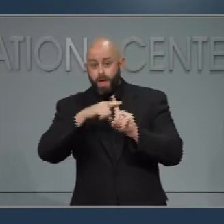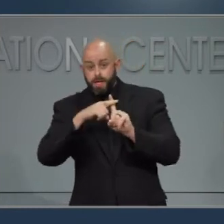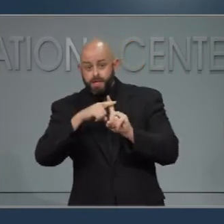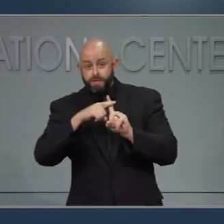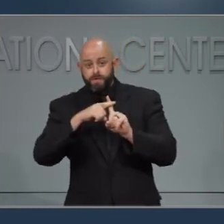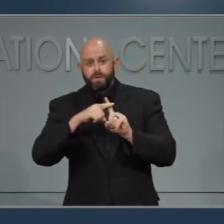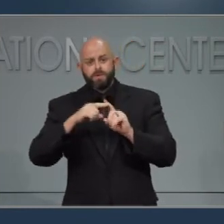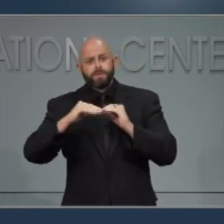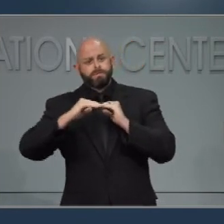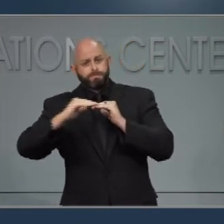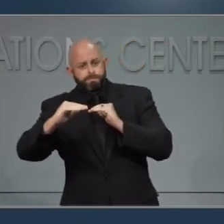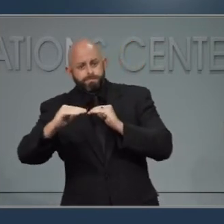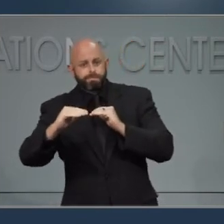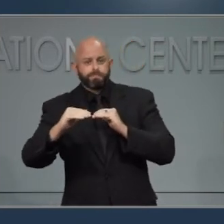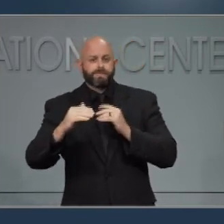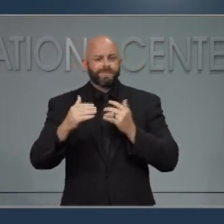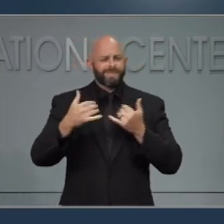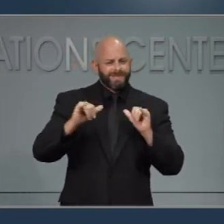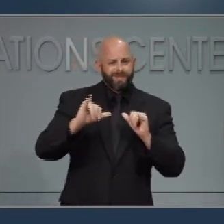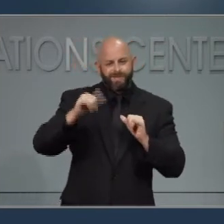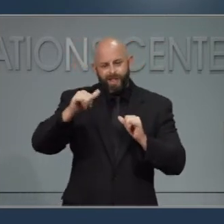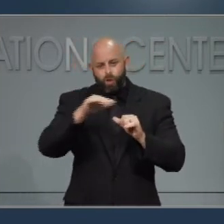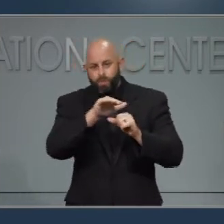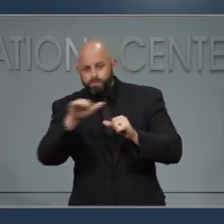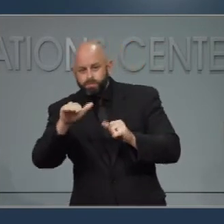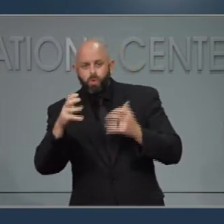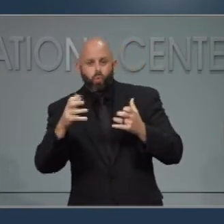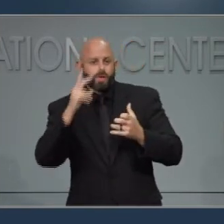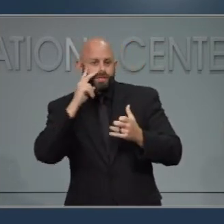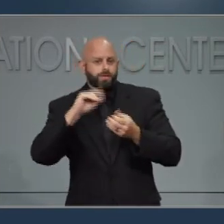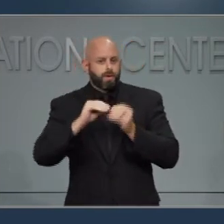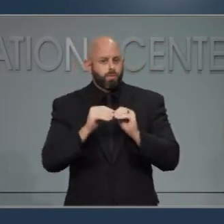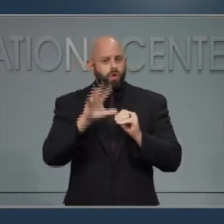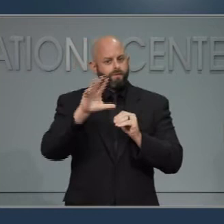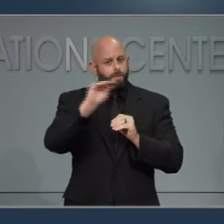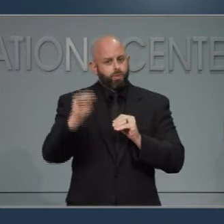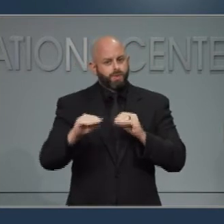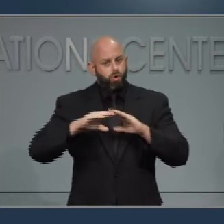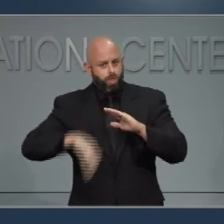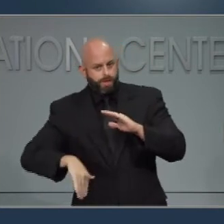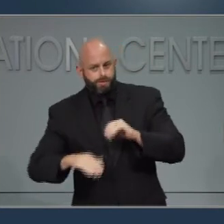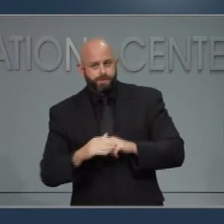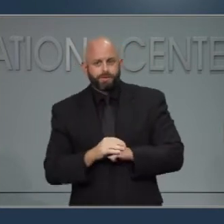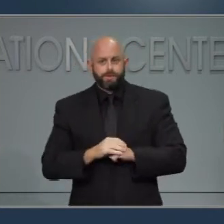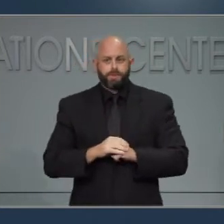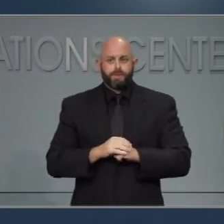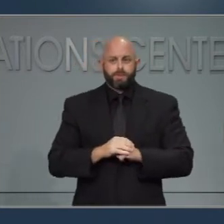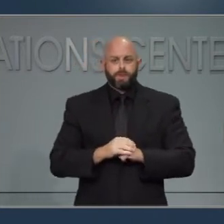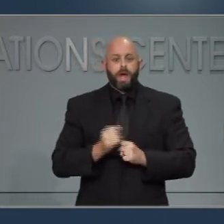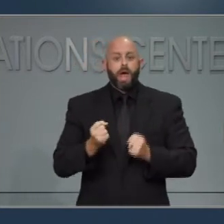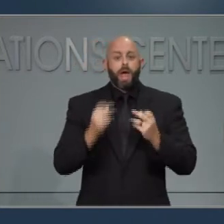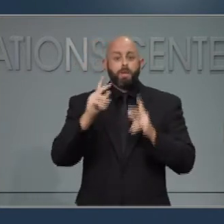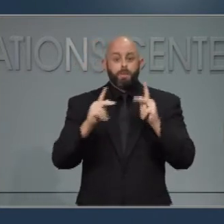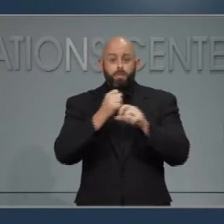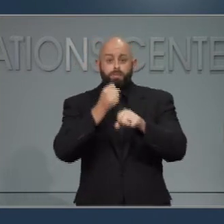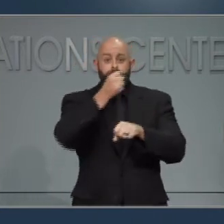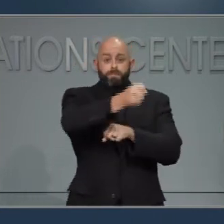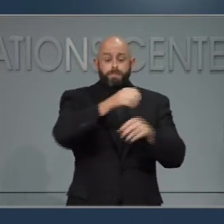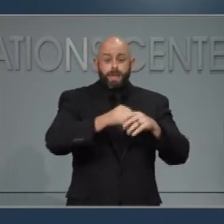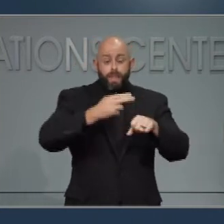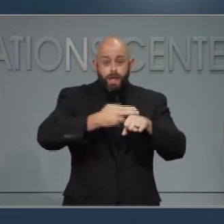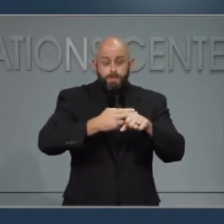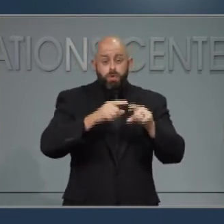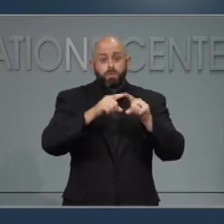gets a yellow line, as we'd like to see this number at five percent or below. And then North Carolina's trajectory of hospitalization is